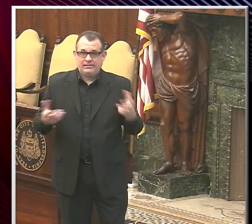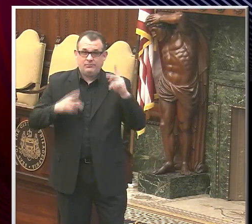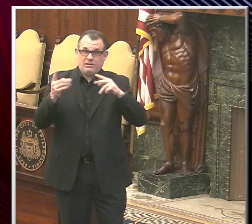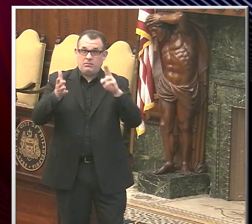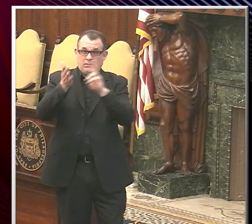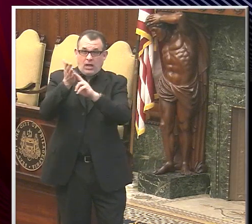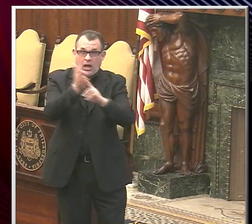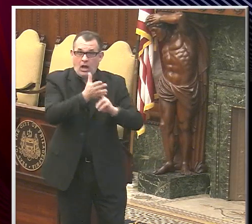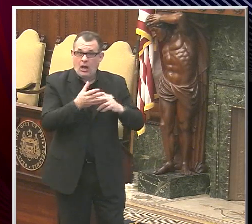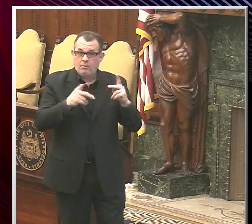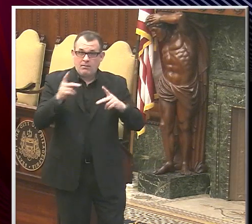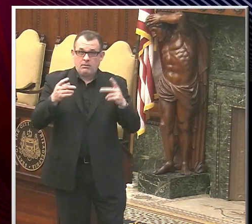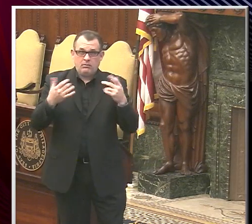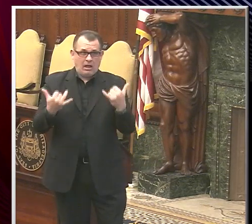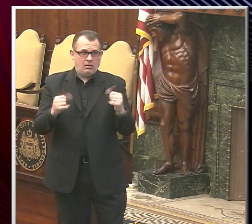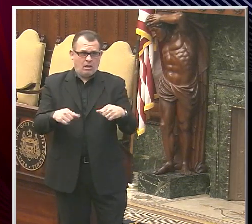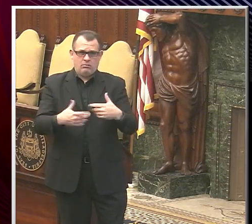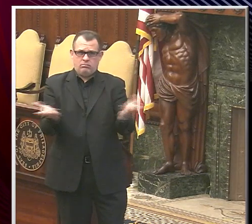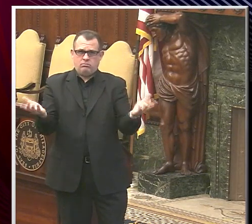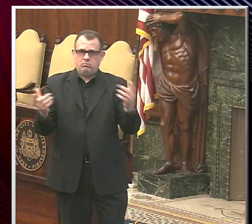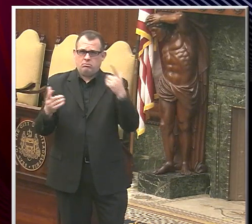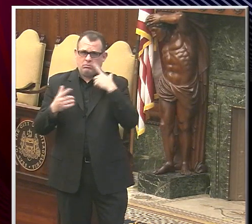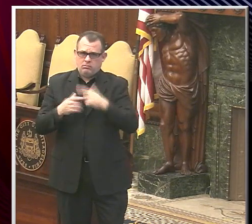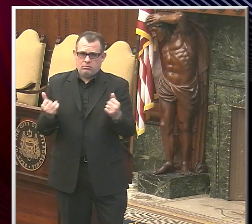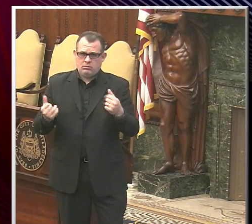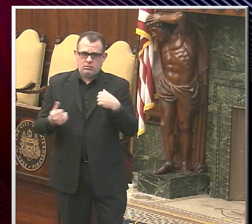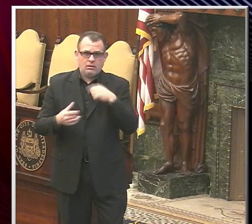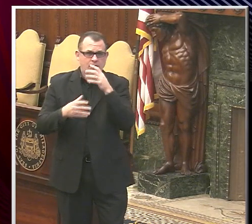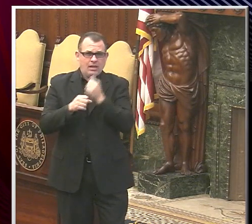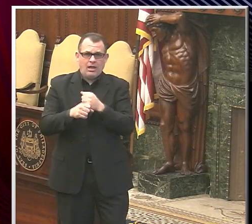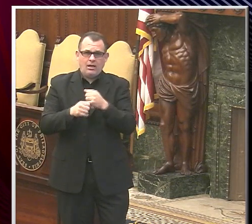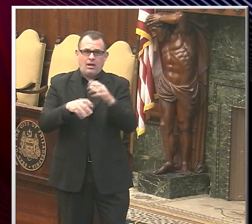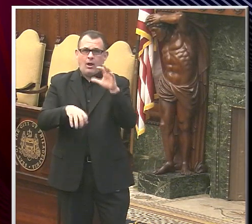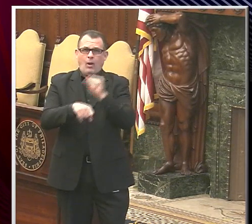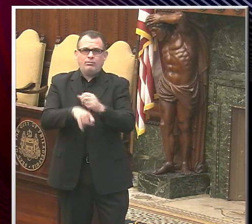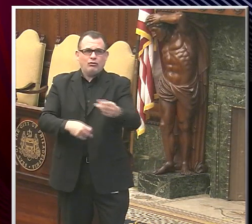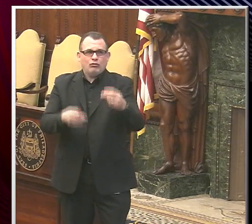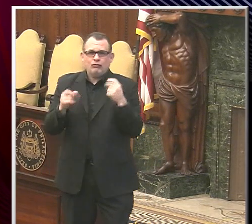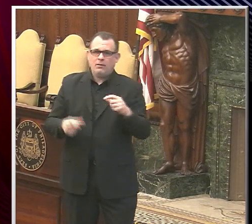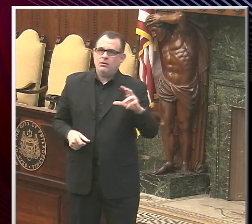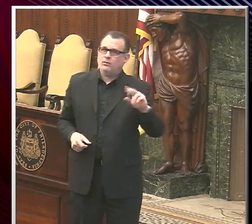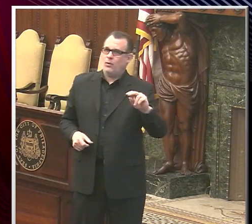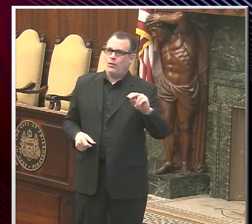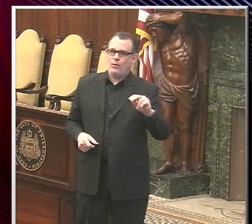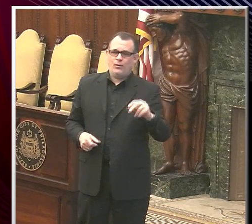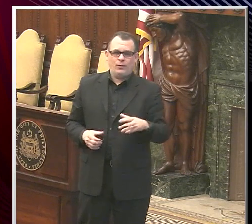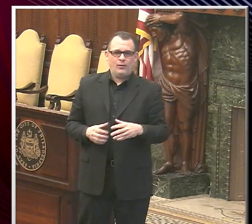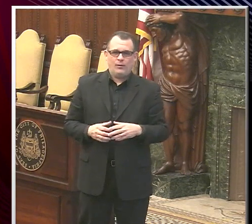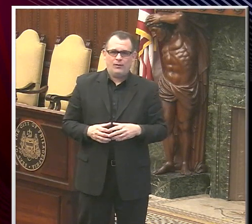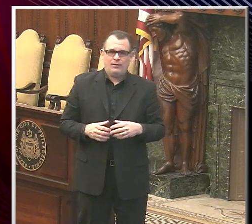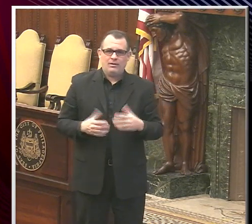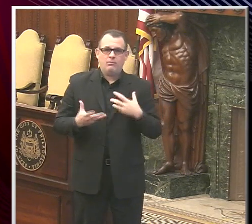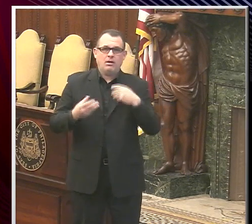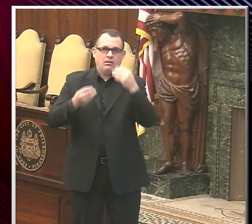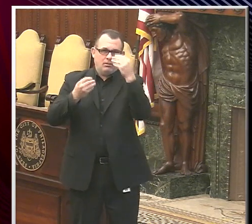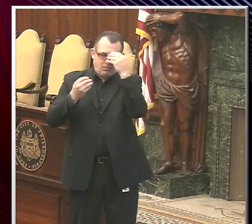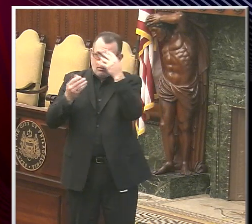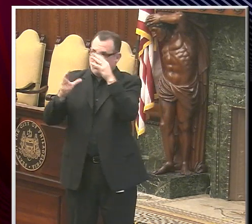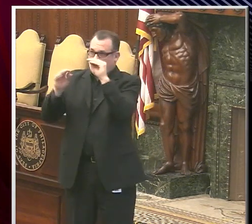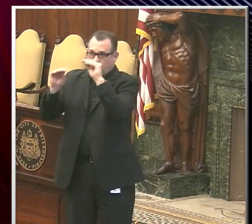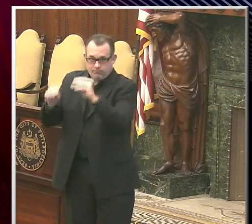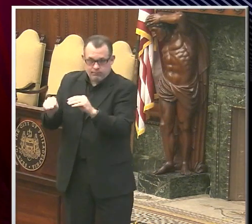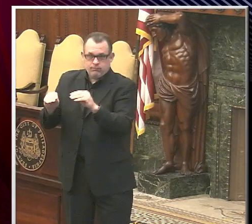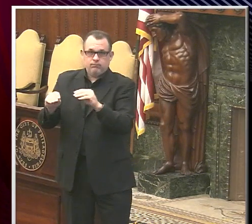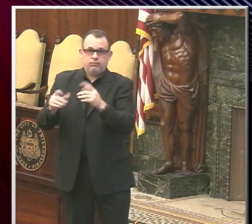now, even if they're not in 1C. I mean, you're not going to get a date when your information is accepted. But you will get